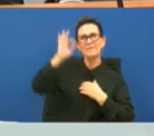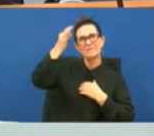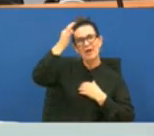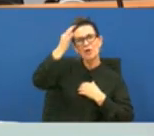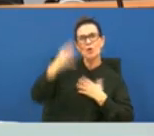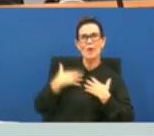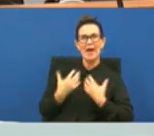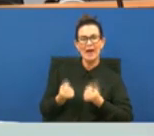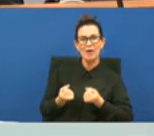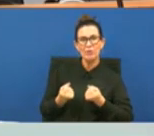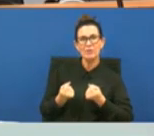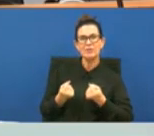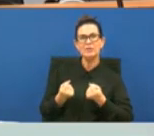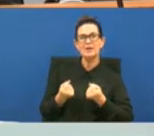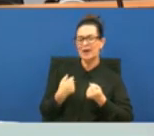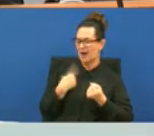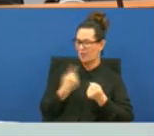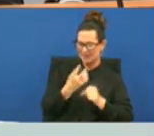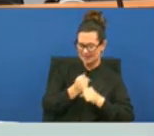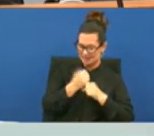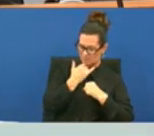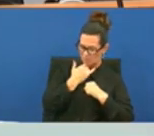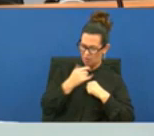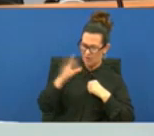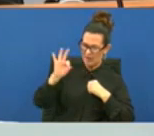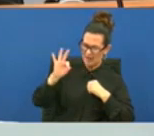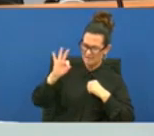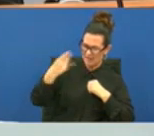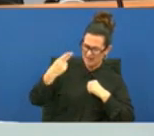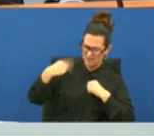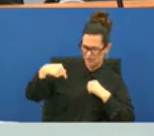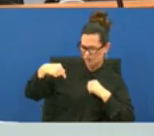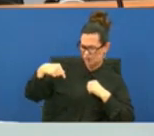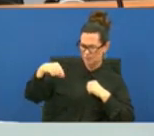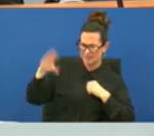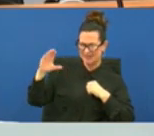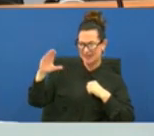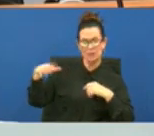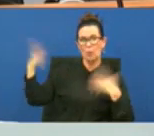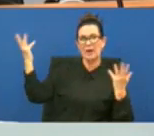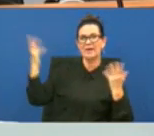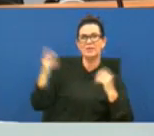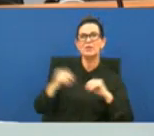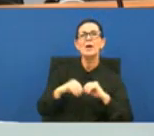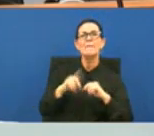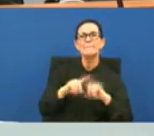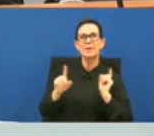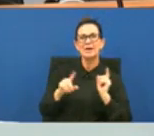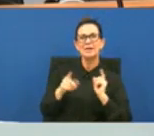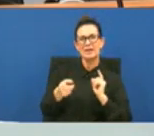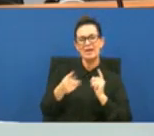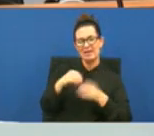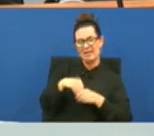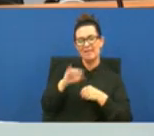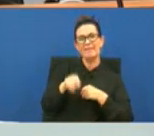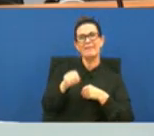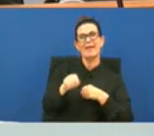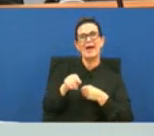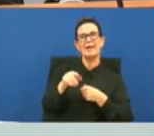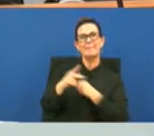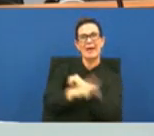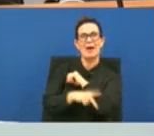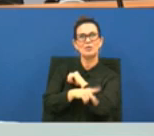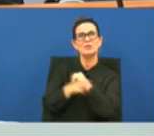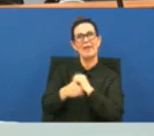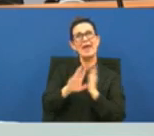care uh i always get the name fhqc whatever all of we have five in this parish they all